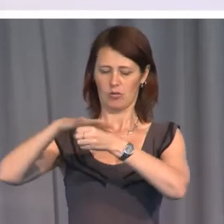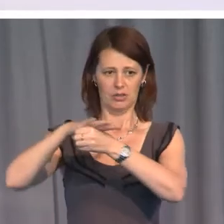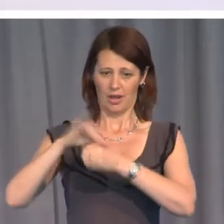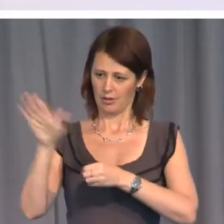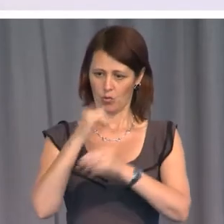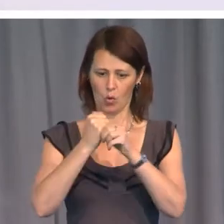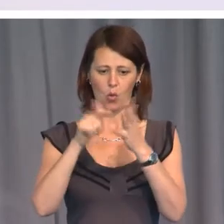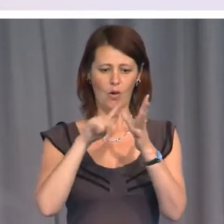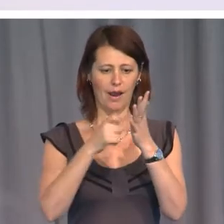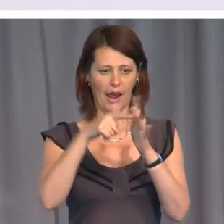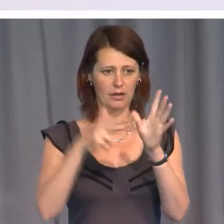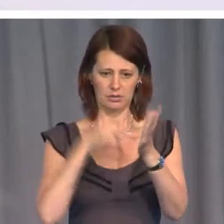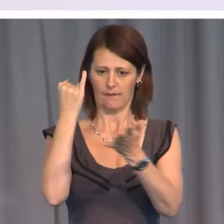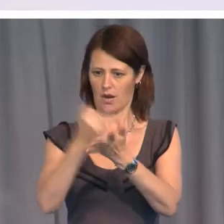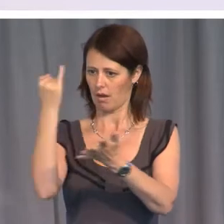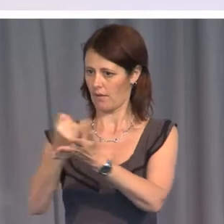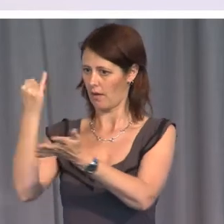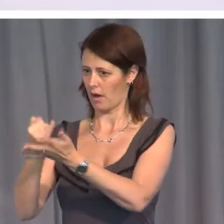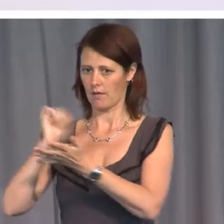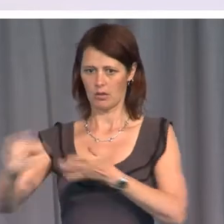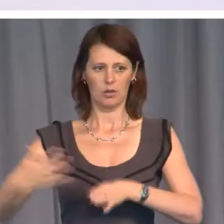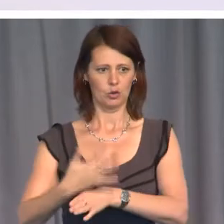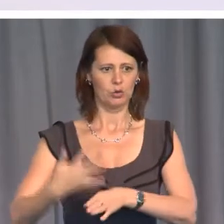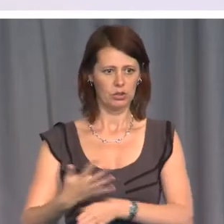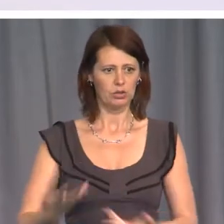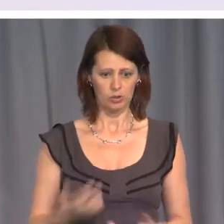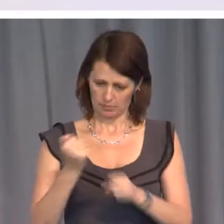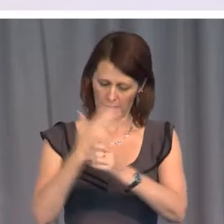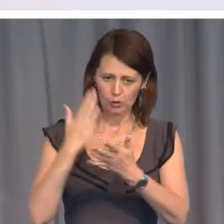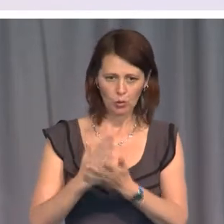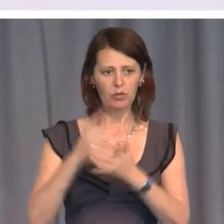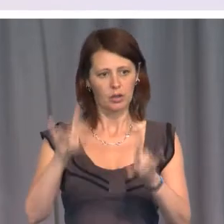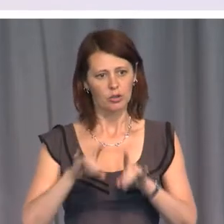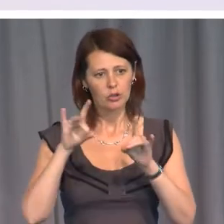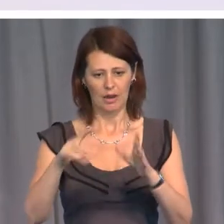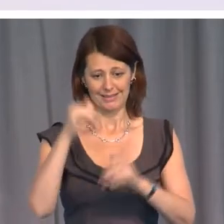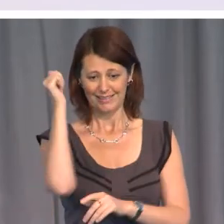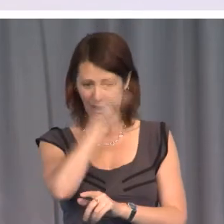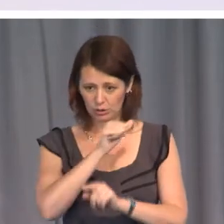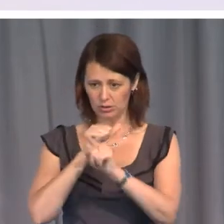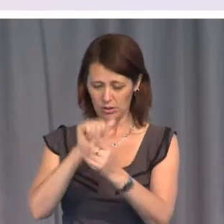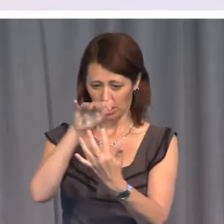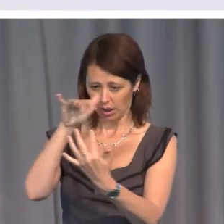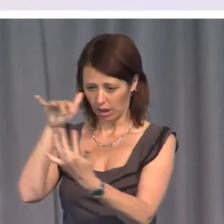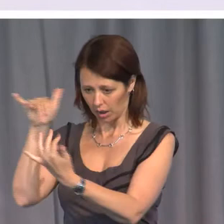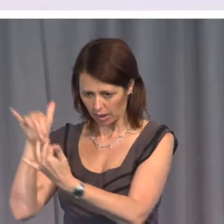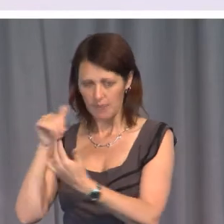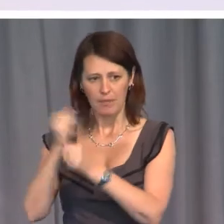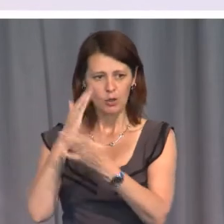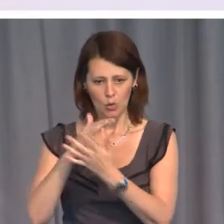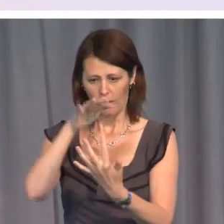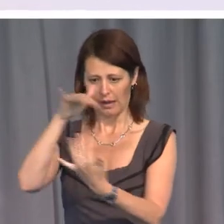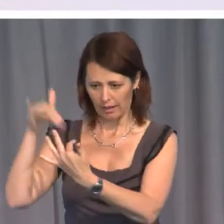who have failed in their duty to ensure that Australian intelligence collects intelligence